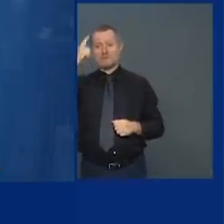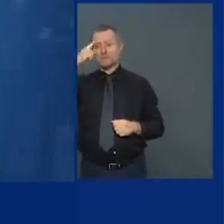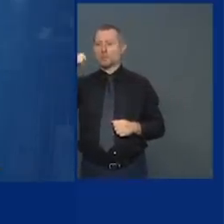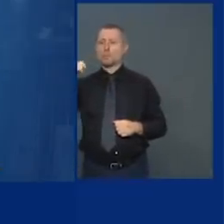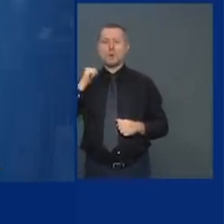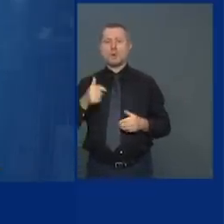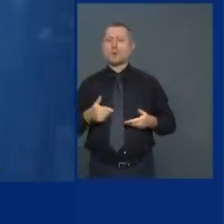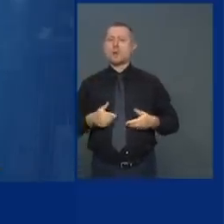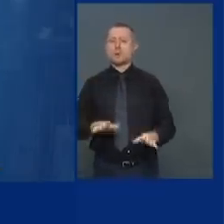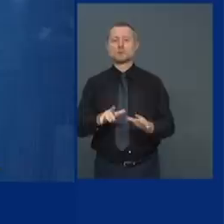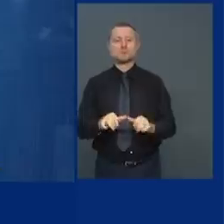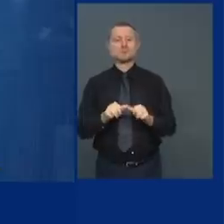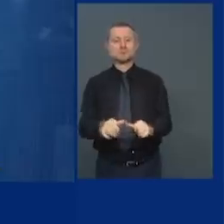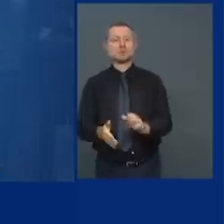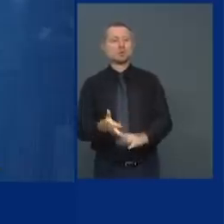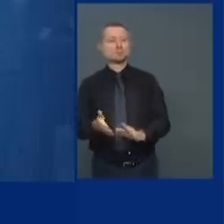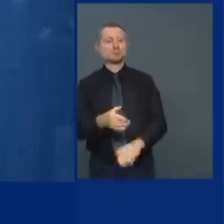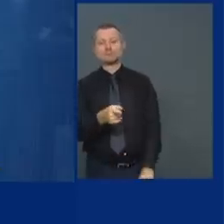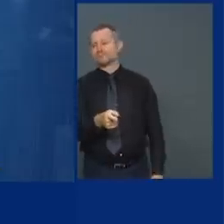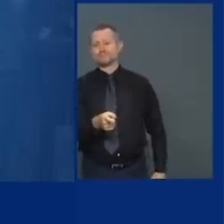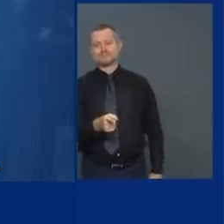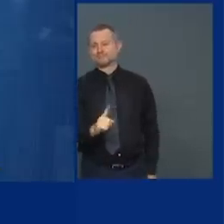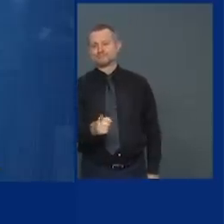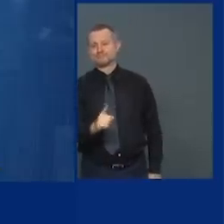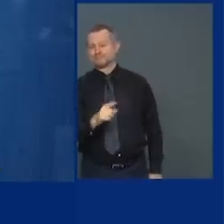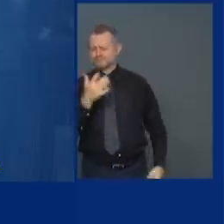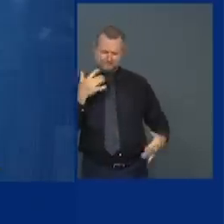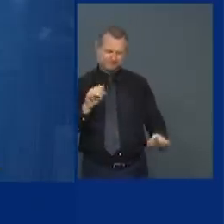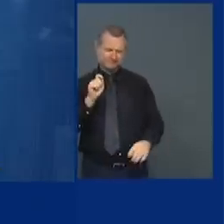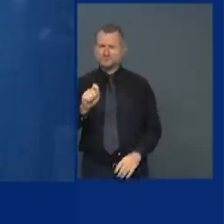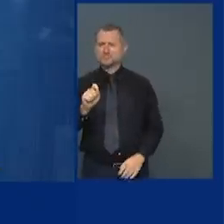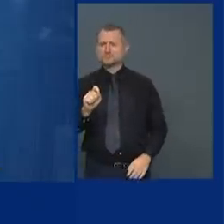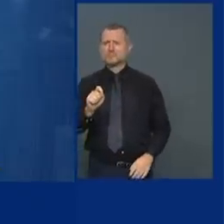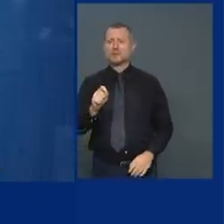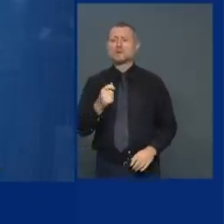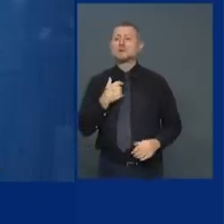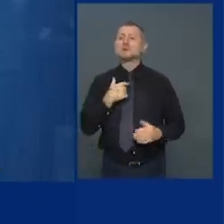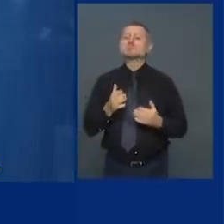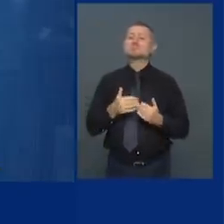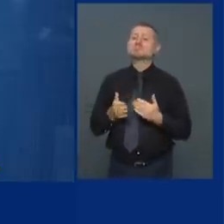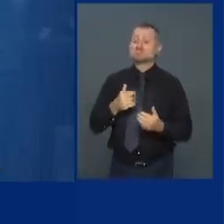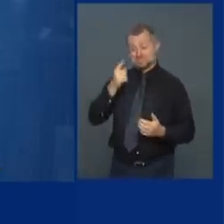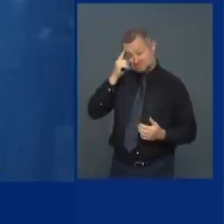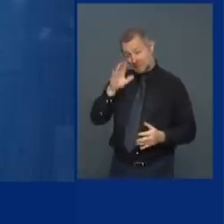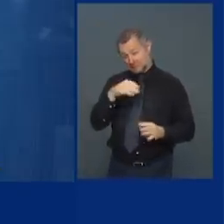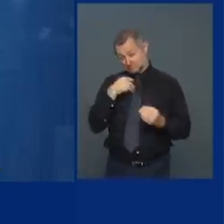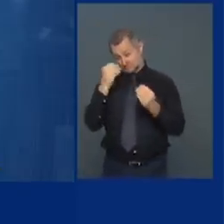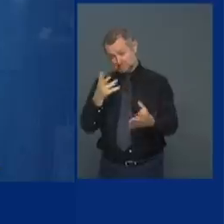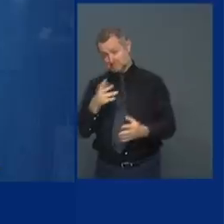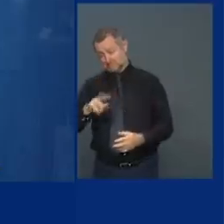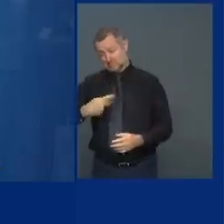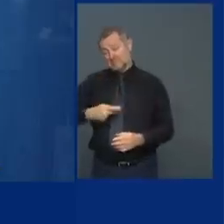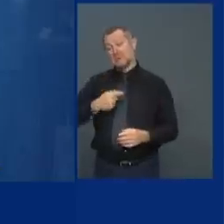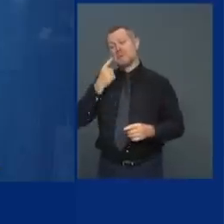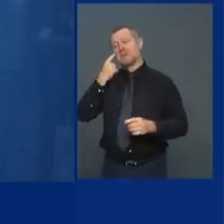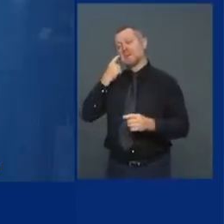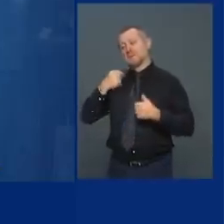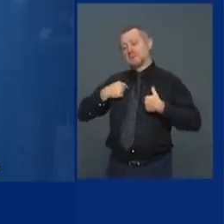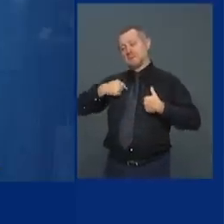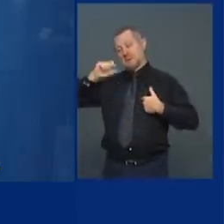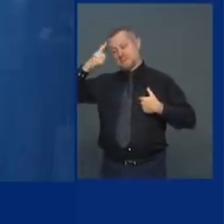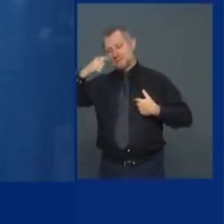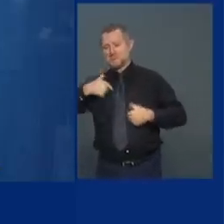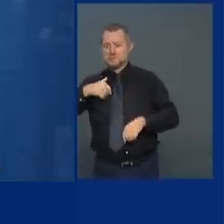period period for me the equation is very simple would I send my child to that school